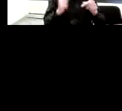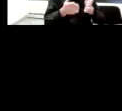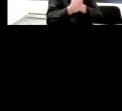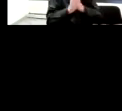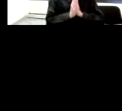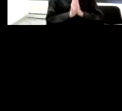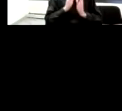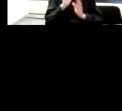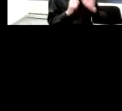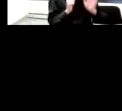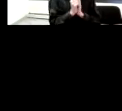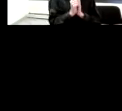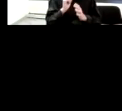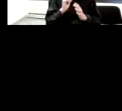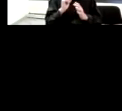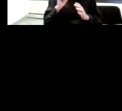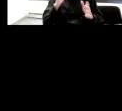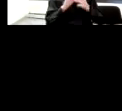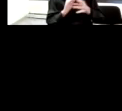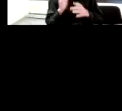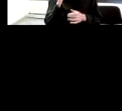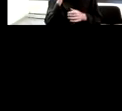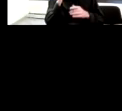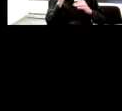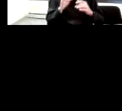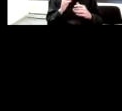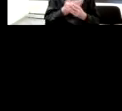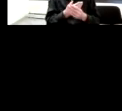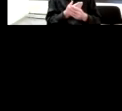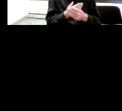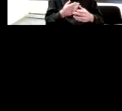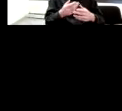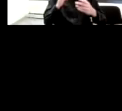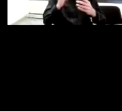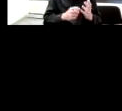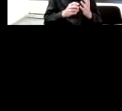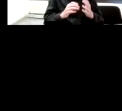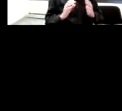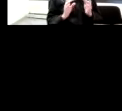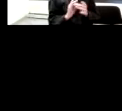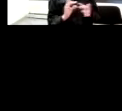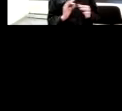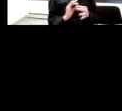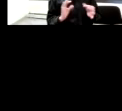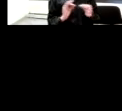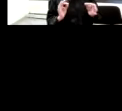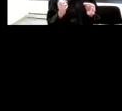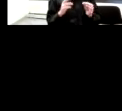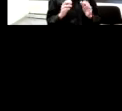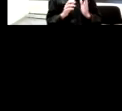be captioned or transcripts provided. And the department has seven business days